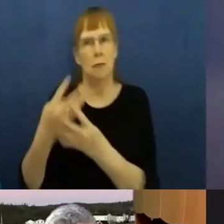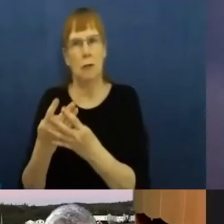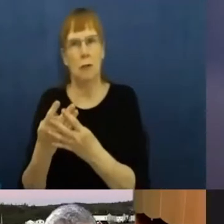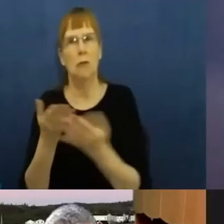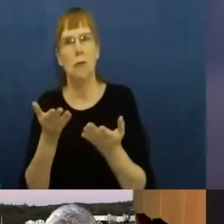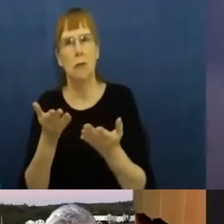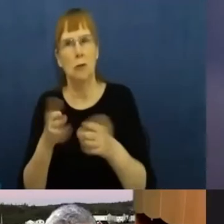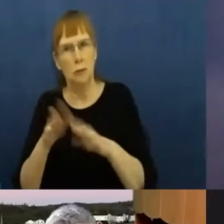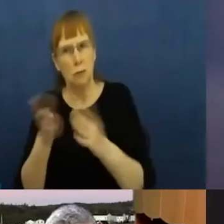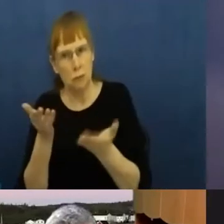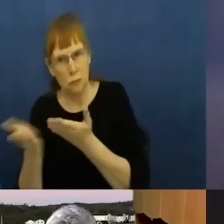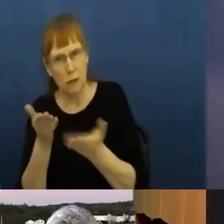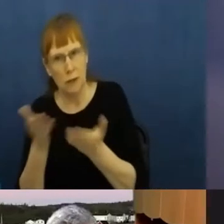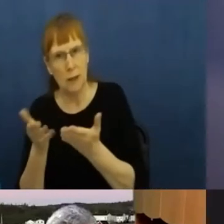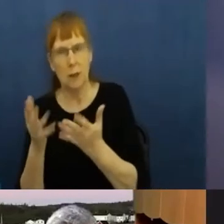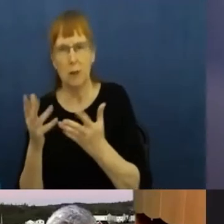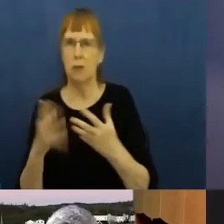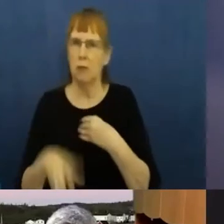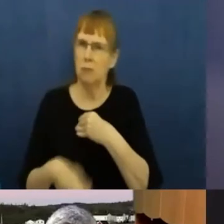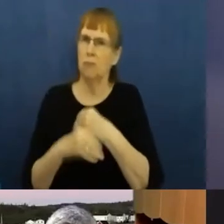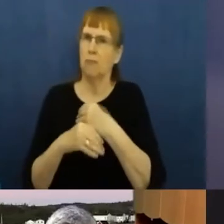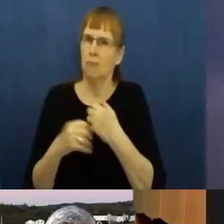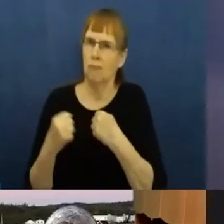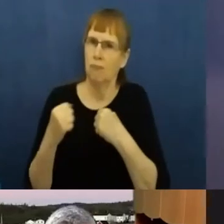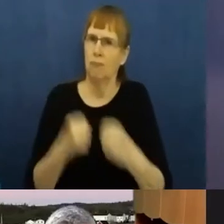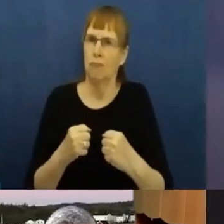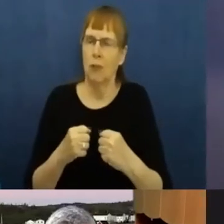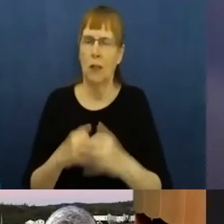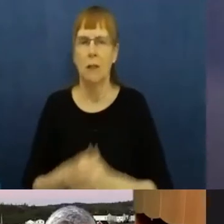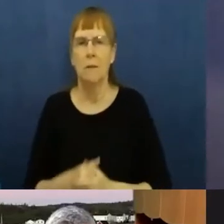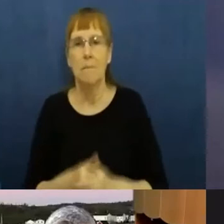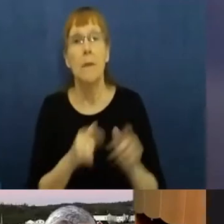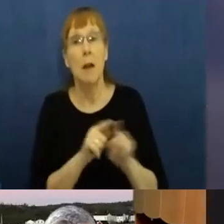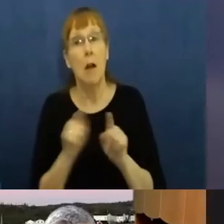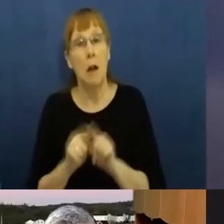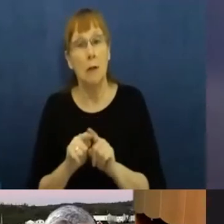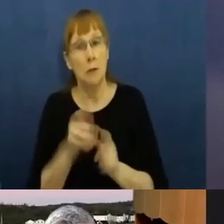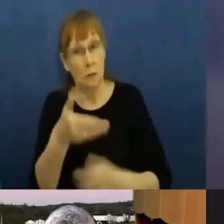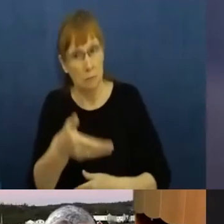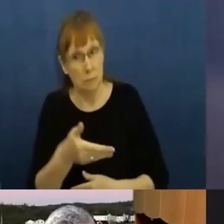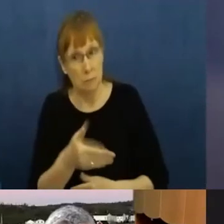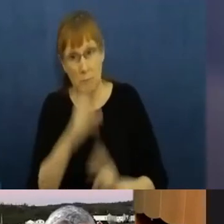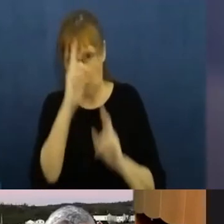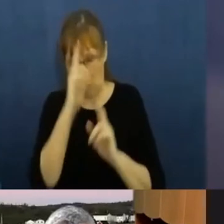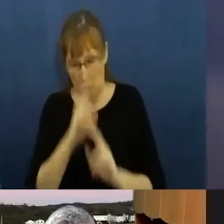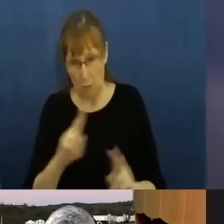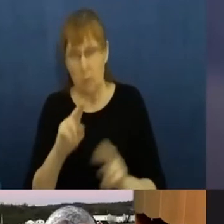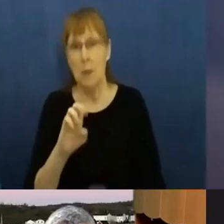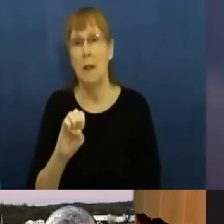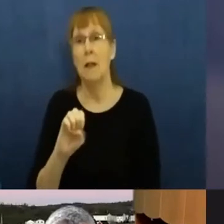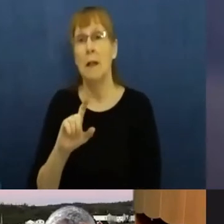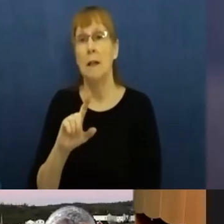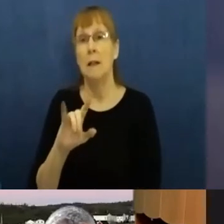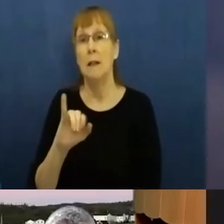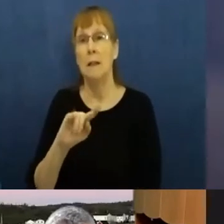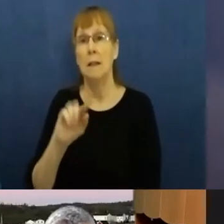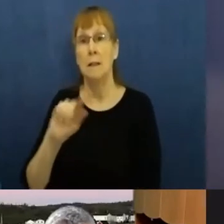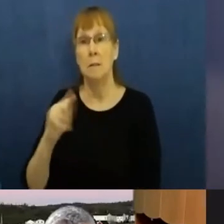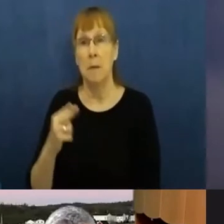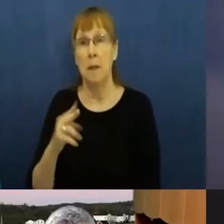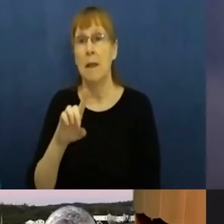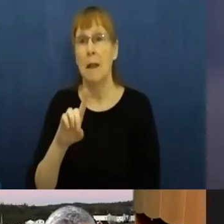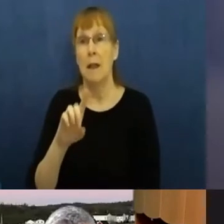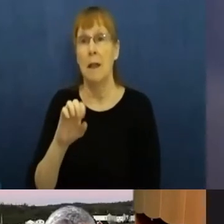We are also very honored to have with us today the Honorable Elizabeth Doudswell. As the Lieutenant Governor of